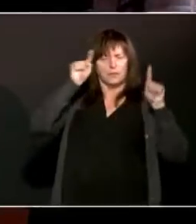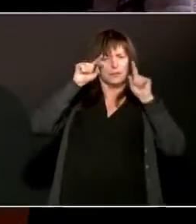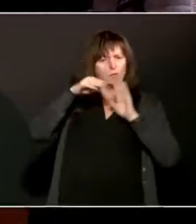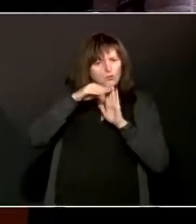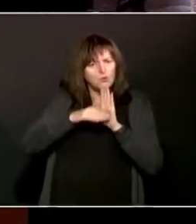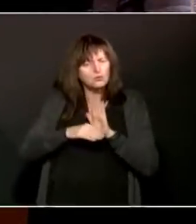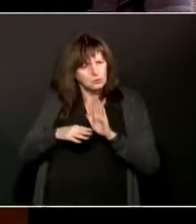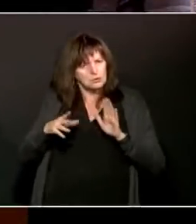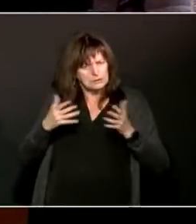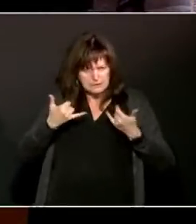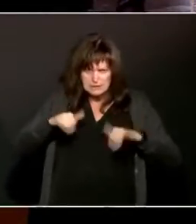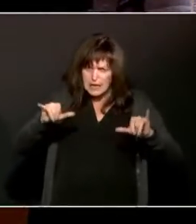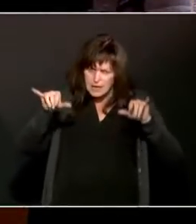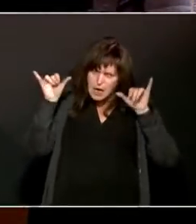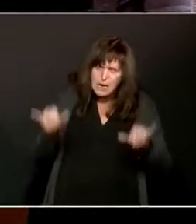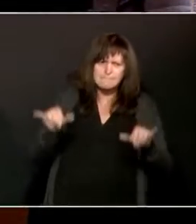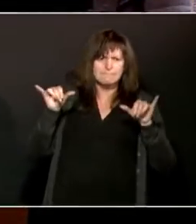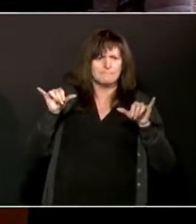Thanks everyone.